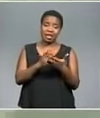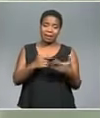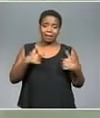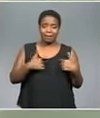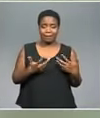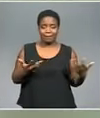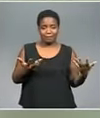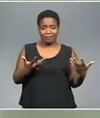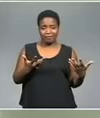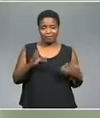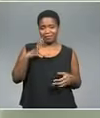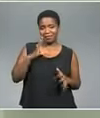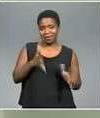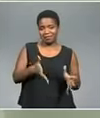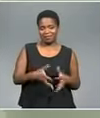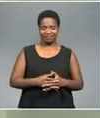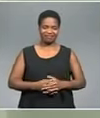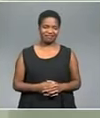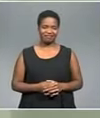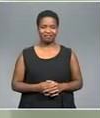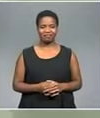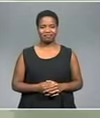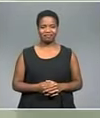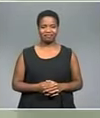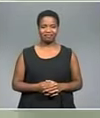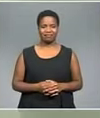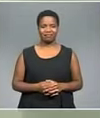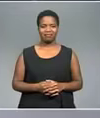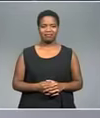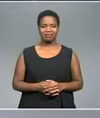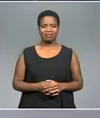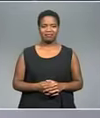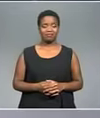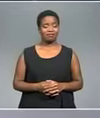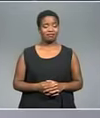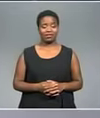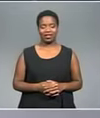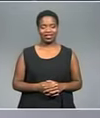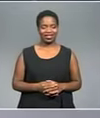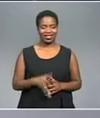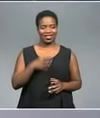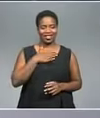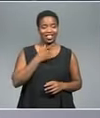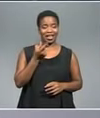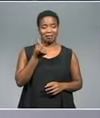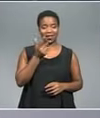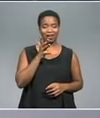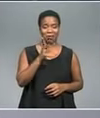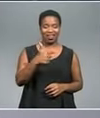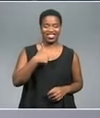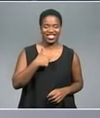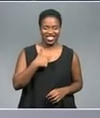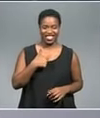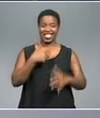that's where it ends. Slinda Lomasigan, Johannesburg. Ah, wish I had that money.